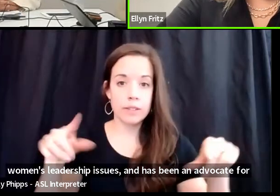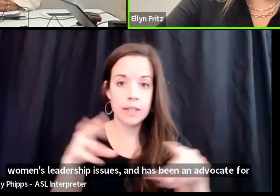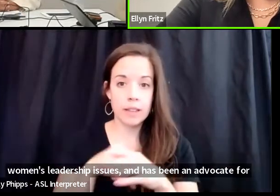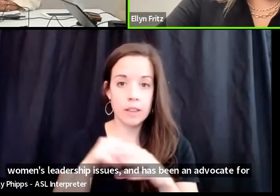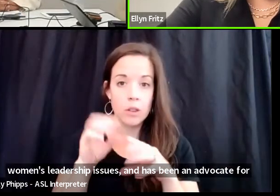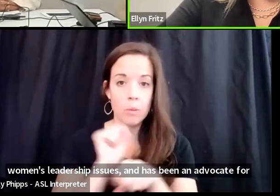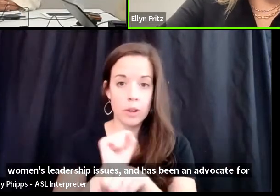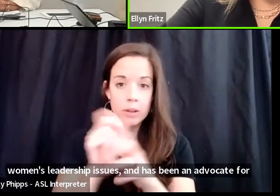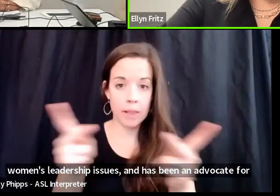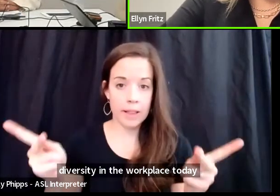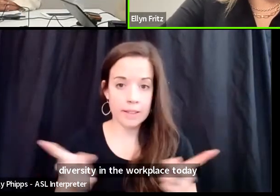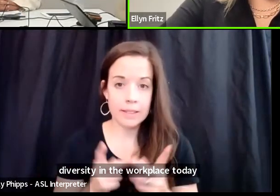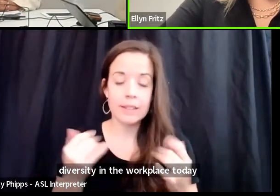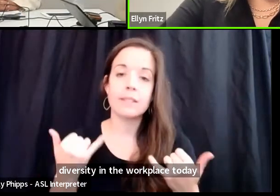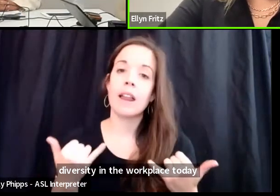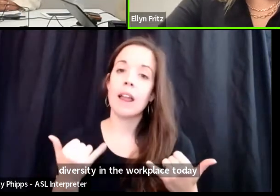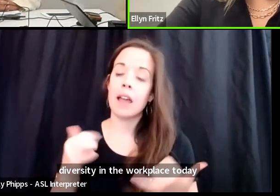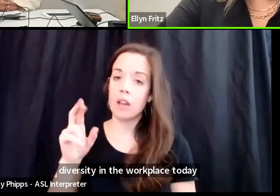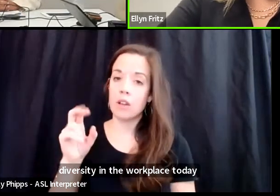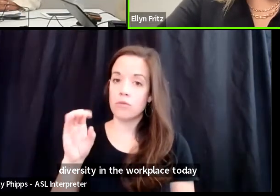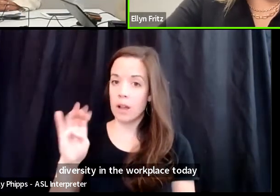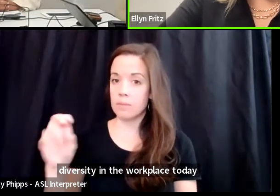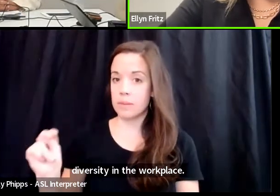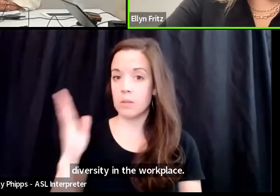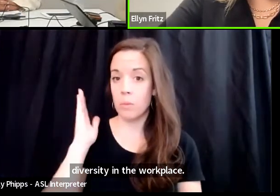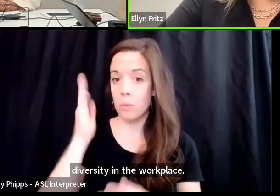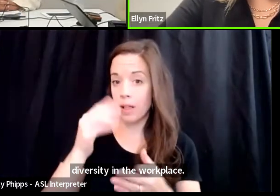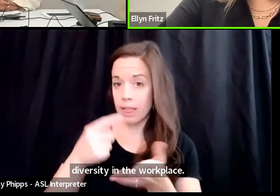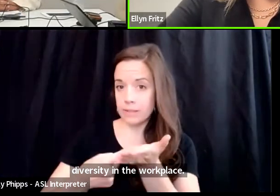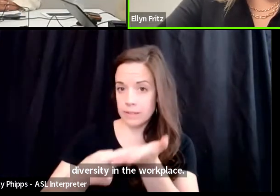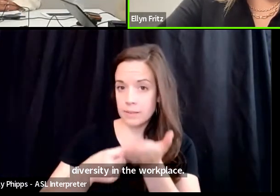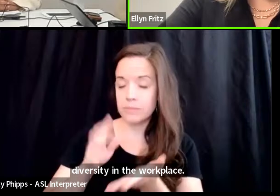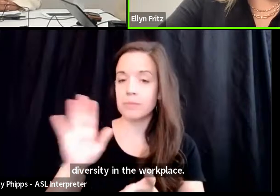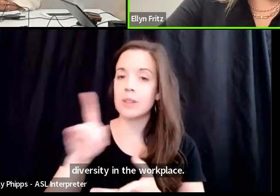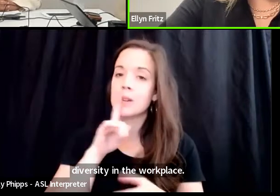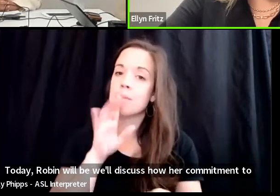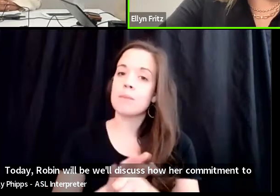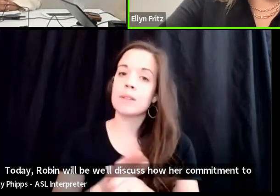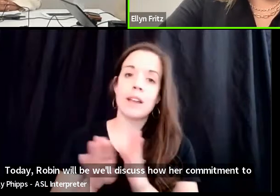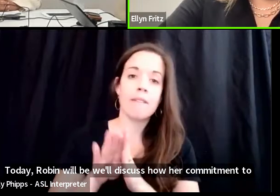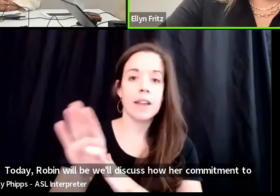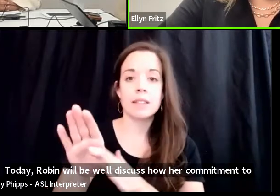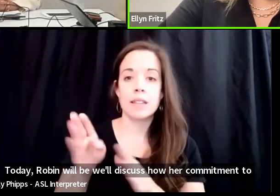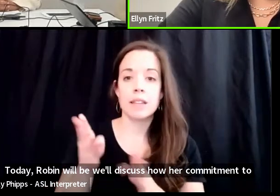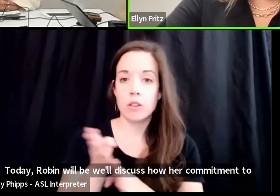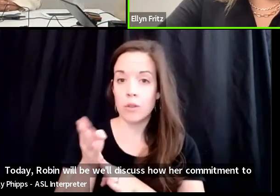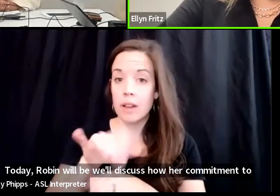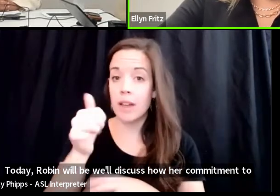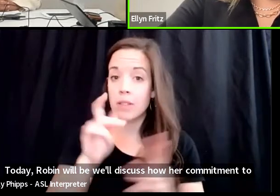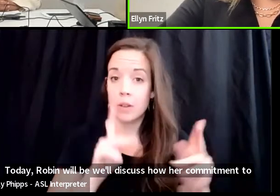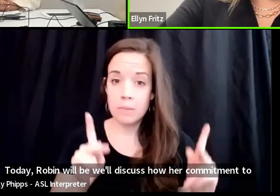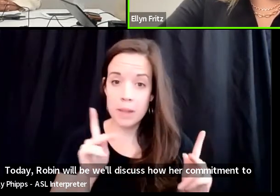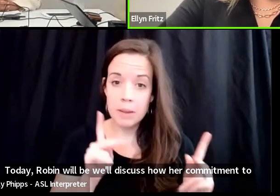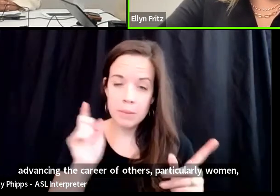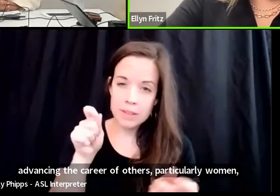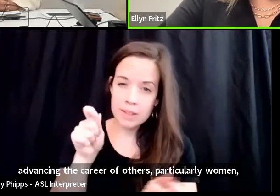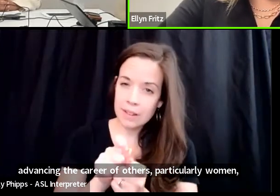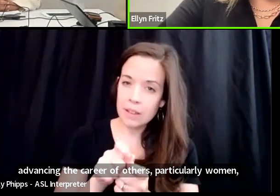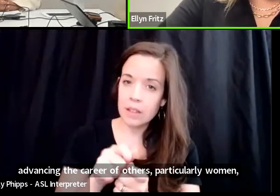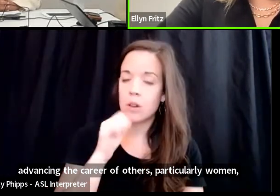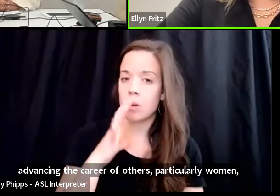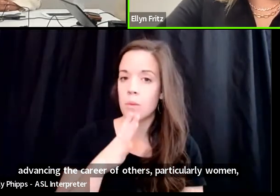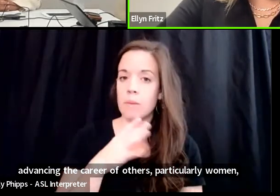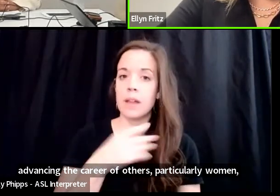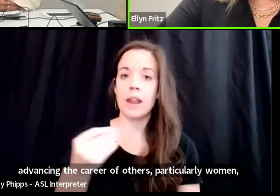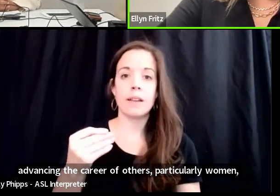Today, Robin will discuss how her commitment to advancing the career of others, particularly women and diverse attorneys,